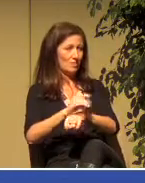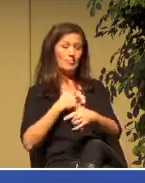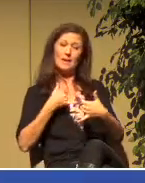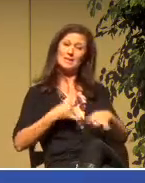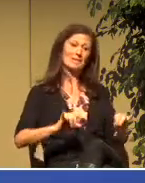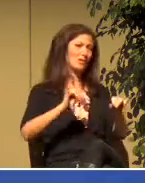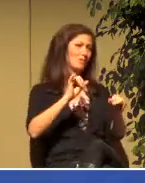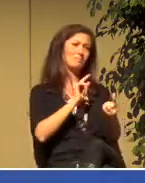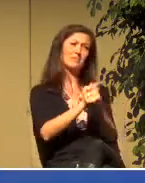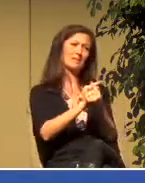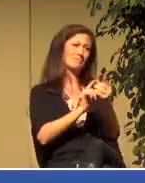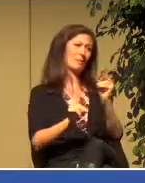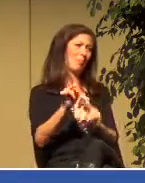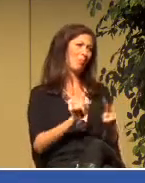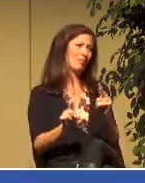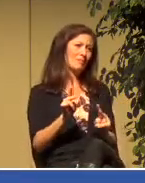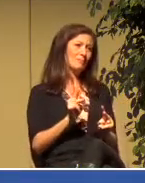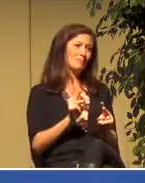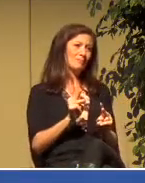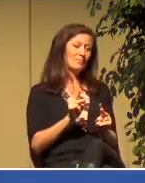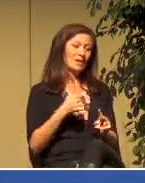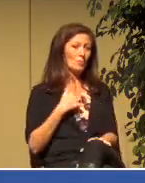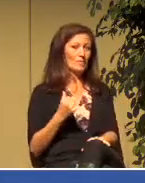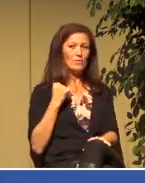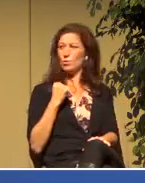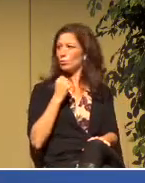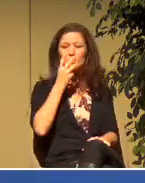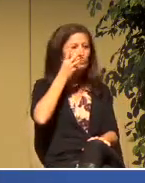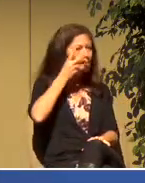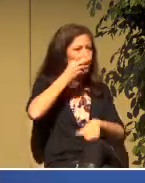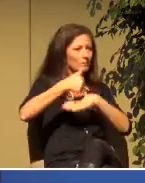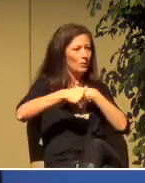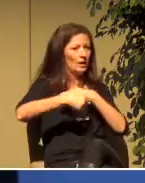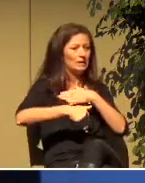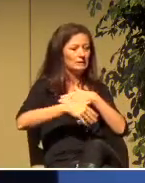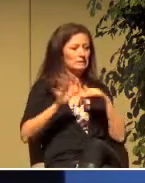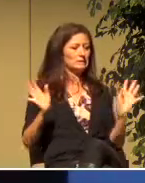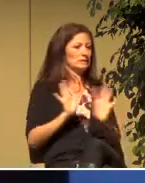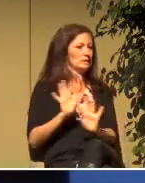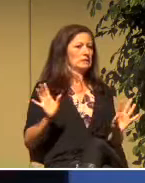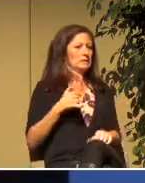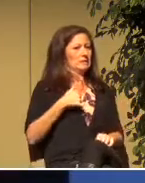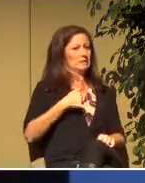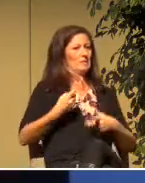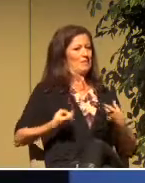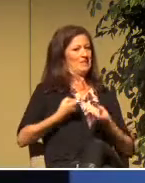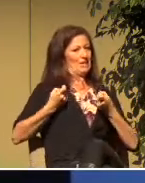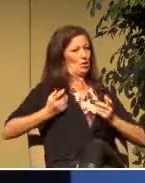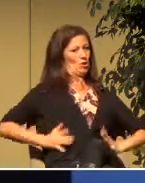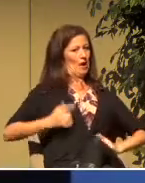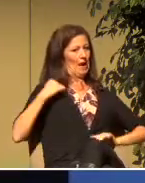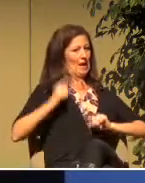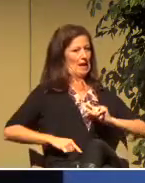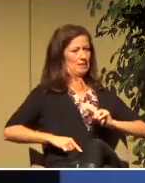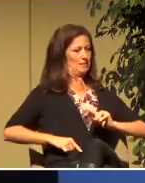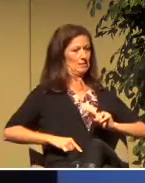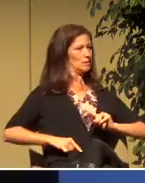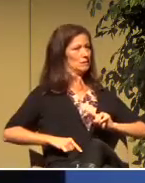to come to the communion table because they say oh I'm a sinner there is no sin